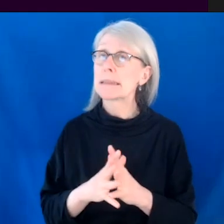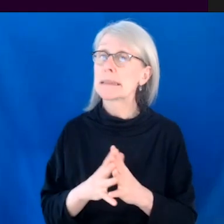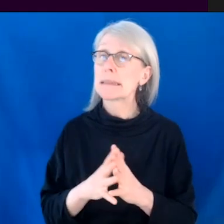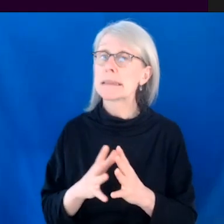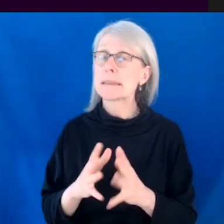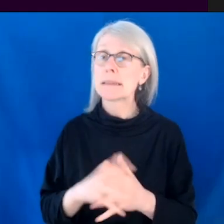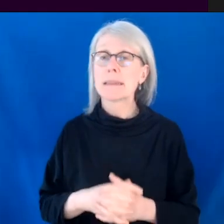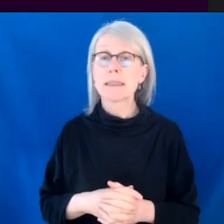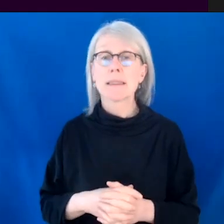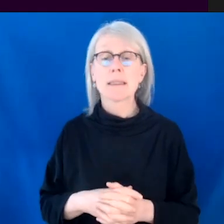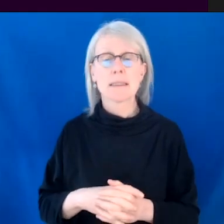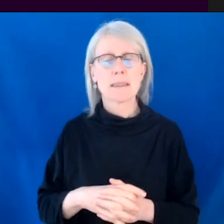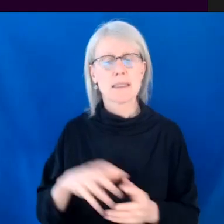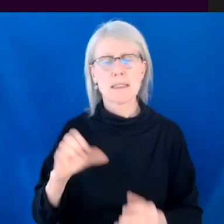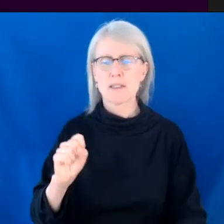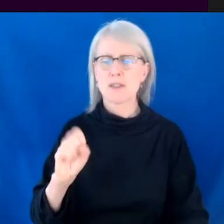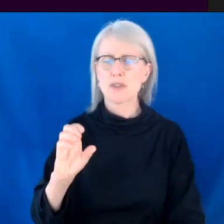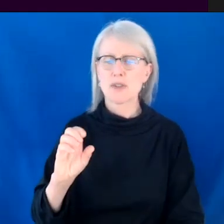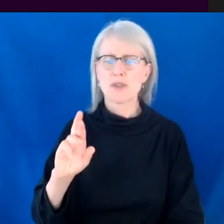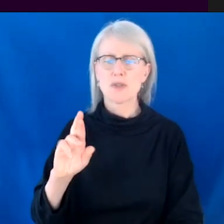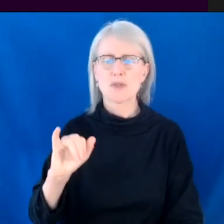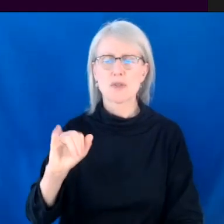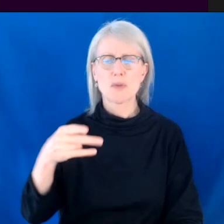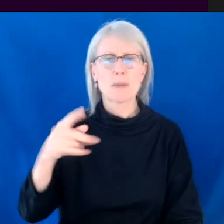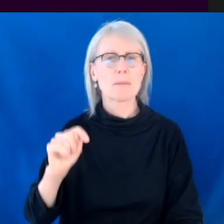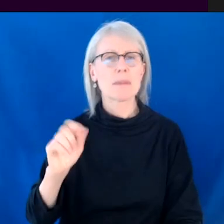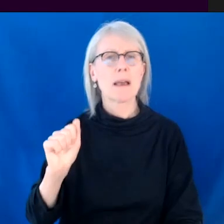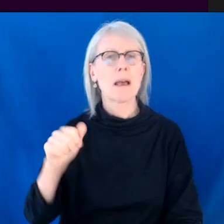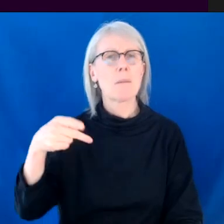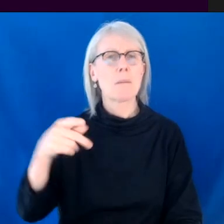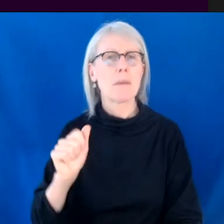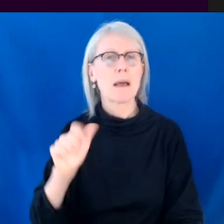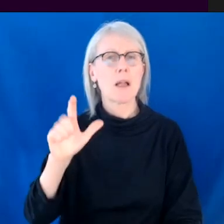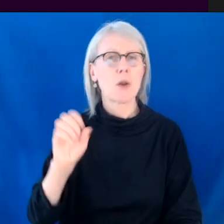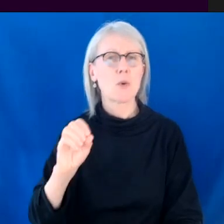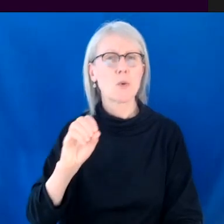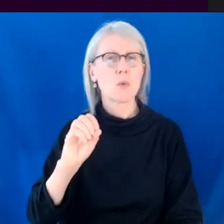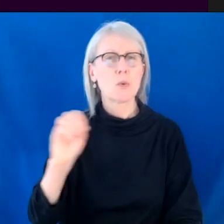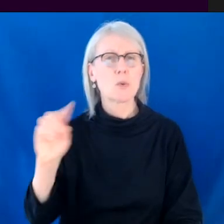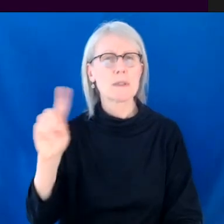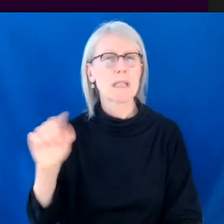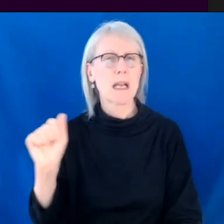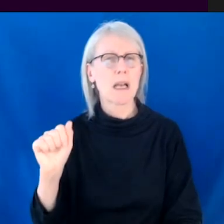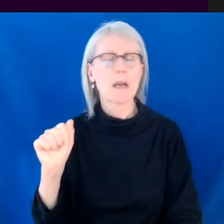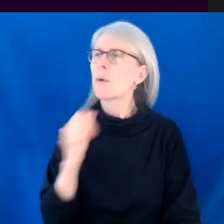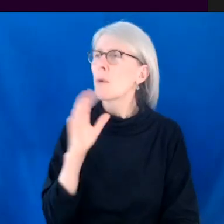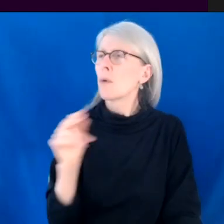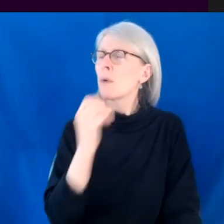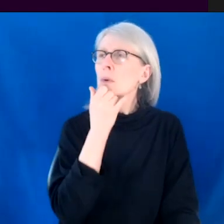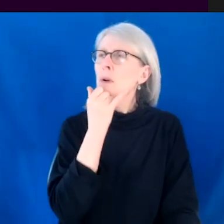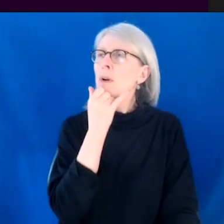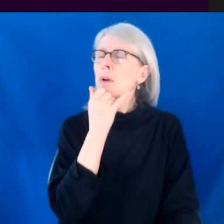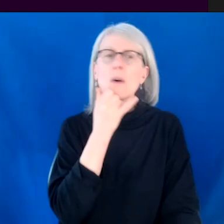through script of Palooza. I believe of the organization. No, that's not right.